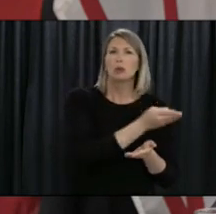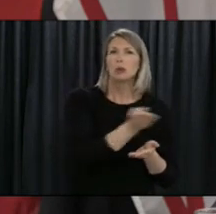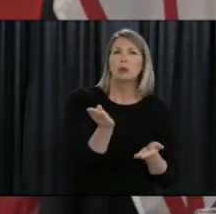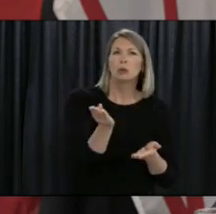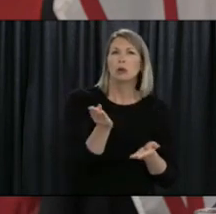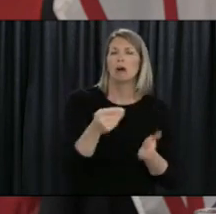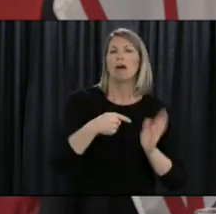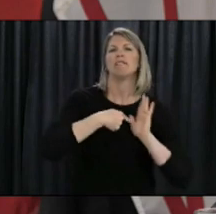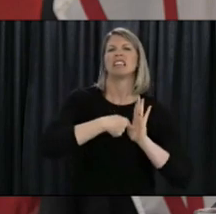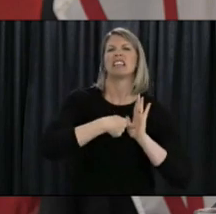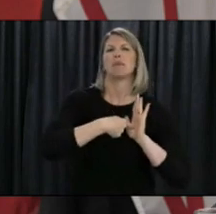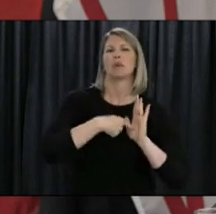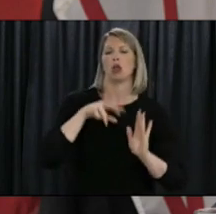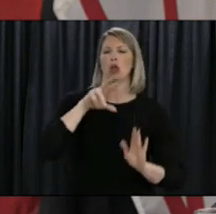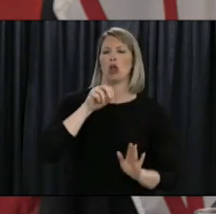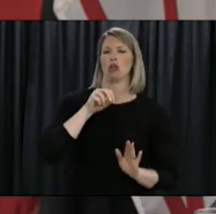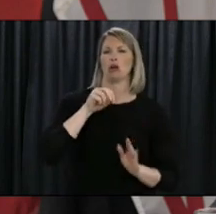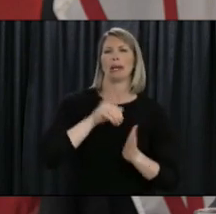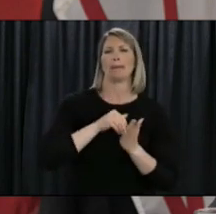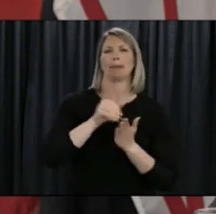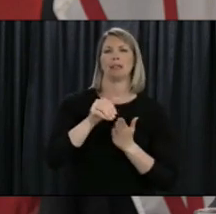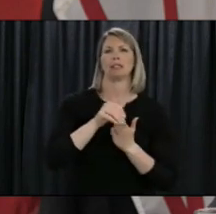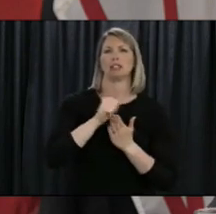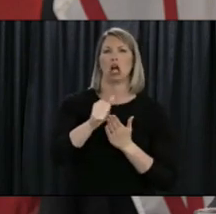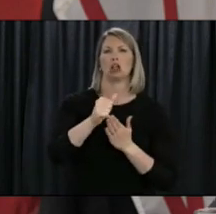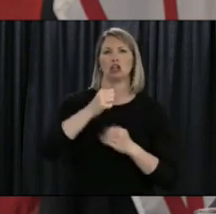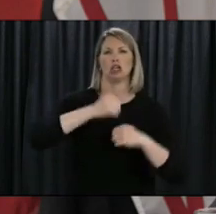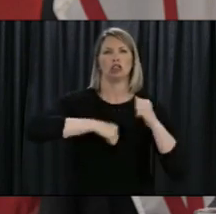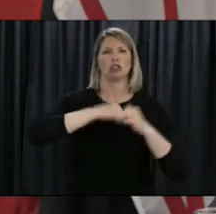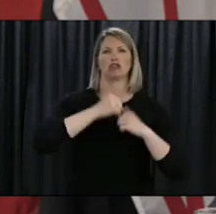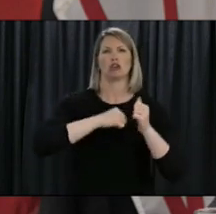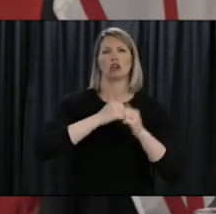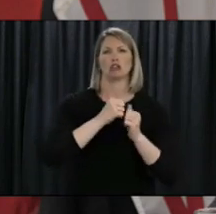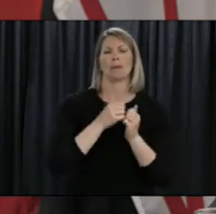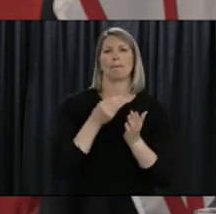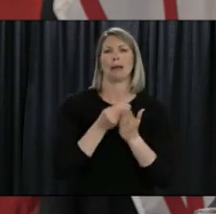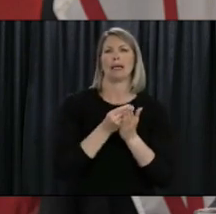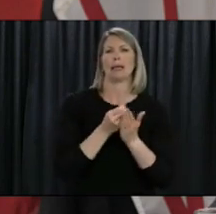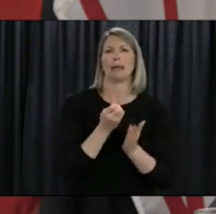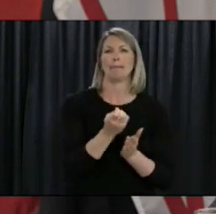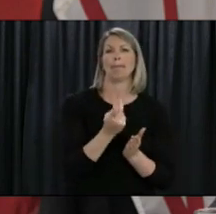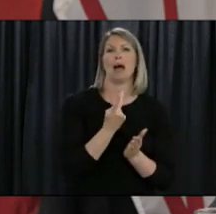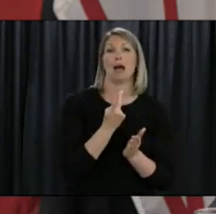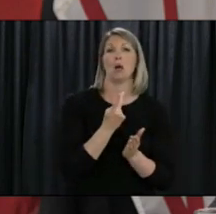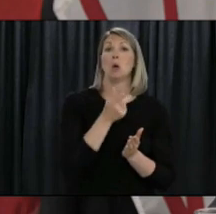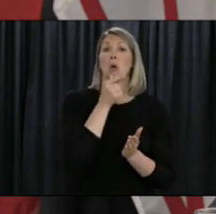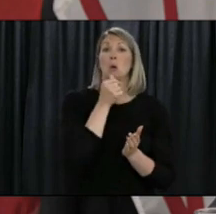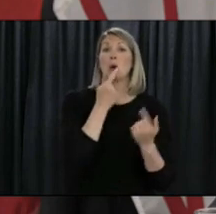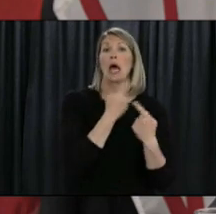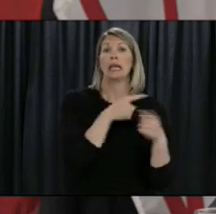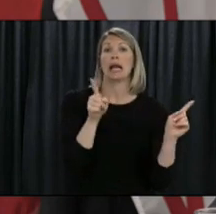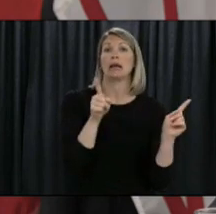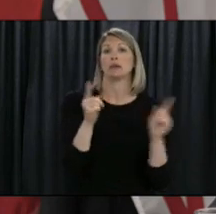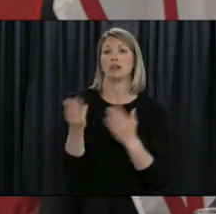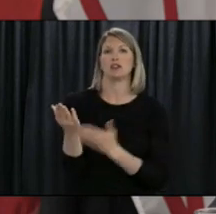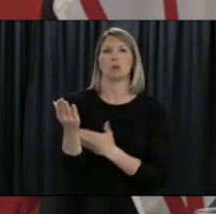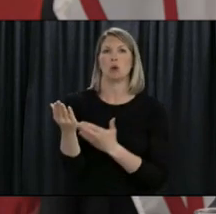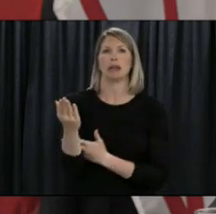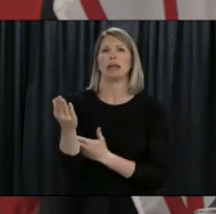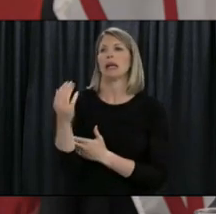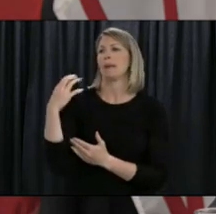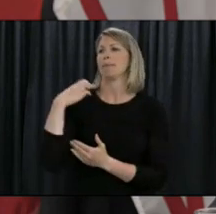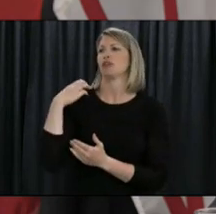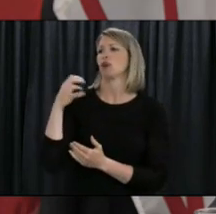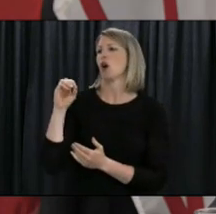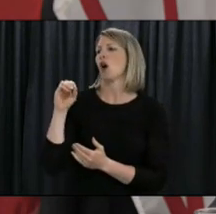like the $30 million residential construction rebate that was announced this morning by Minister Osborne. Minister